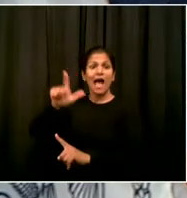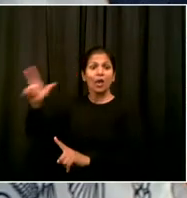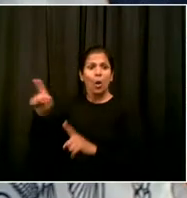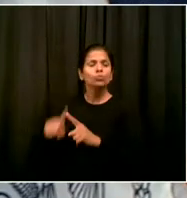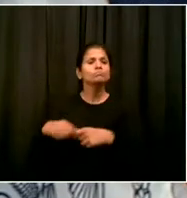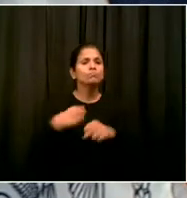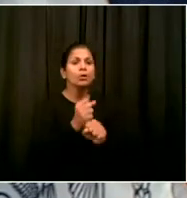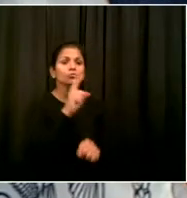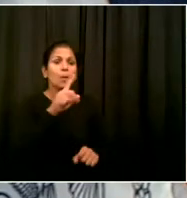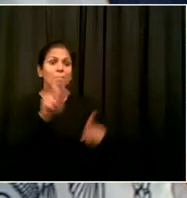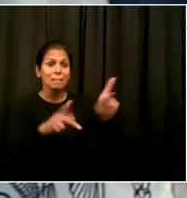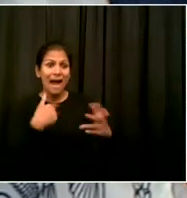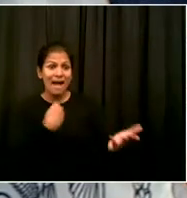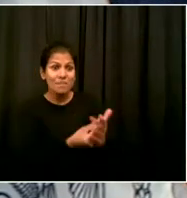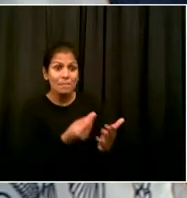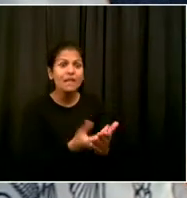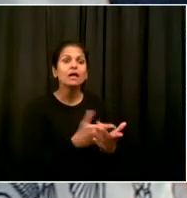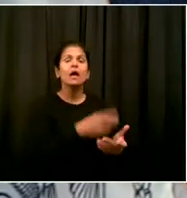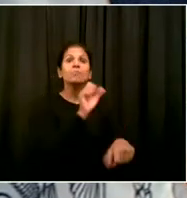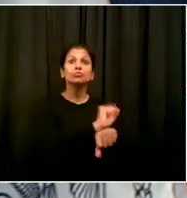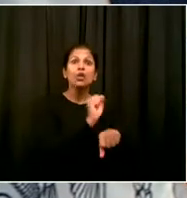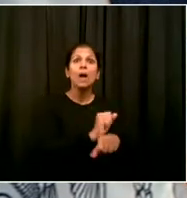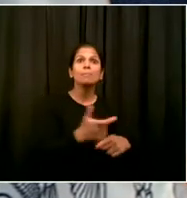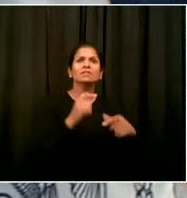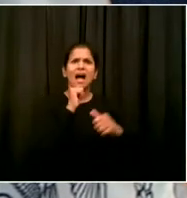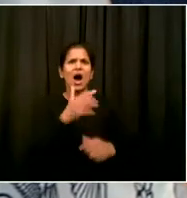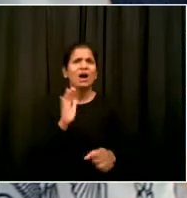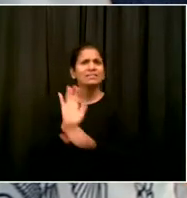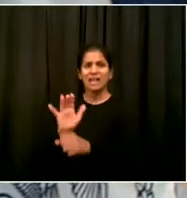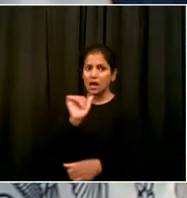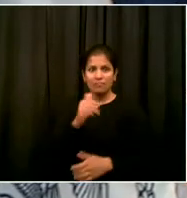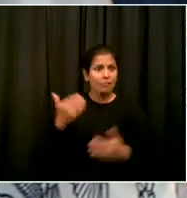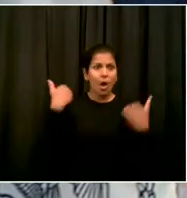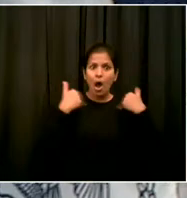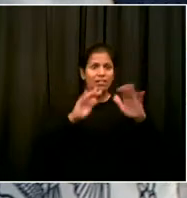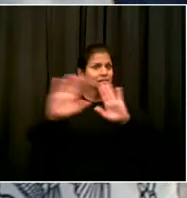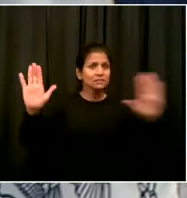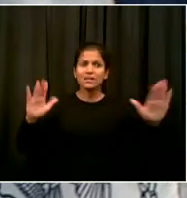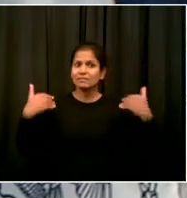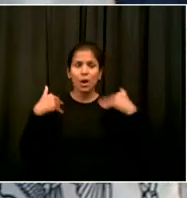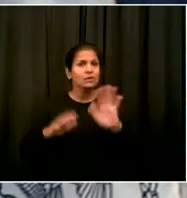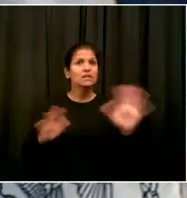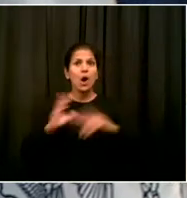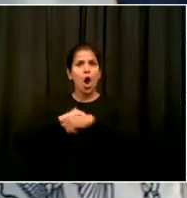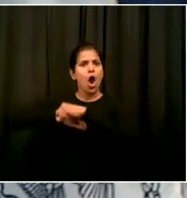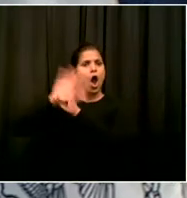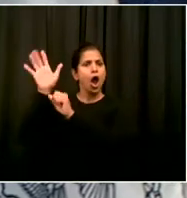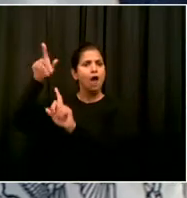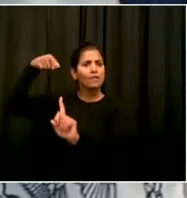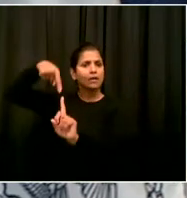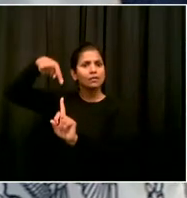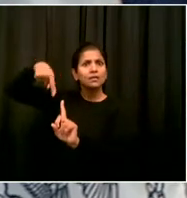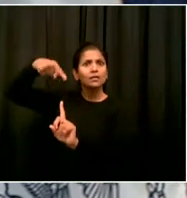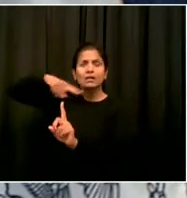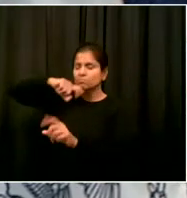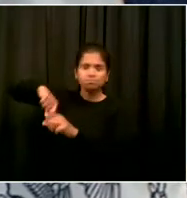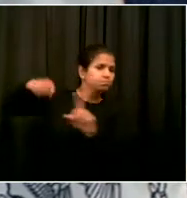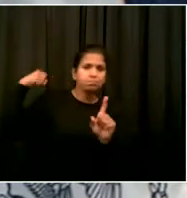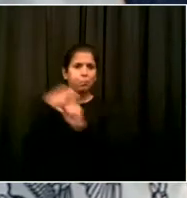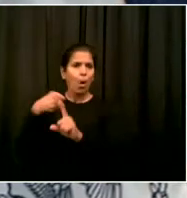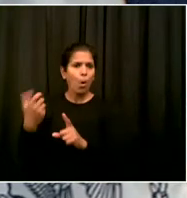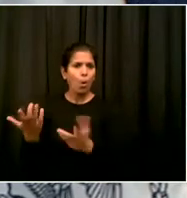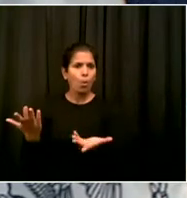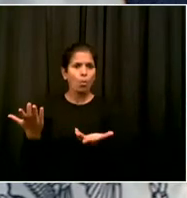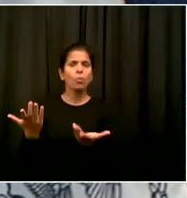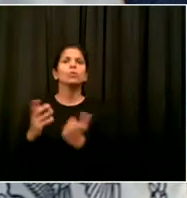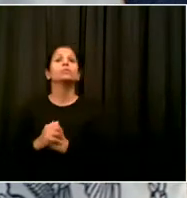help to find a way through. That can only come in one form, which is a federal stimulus. Now, look, in six days we're going